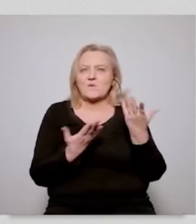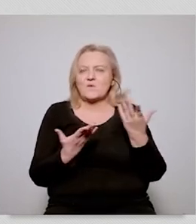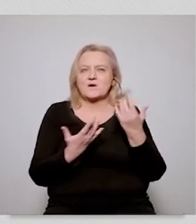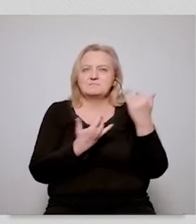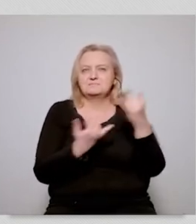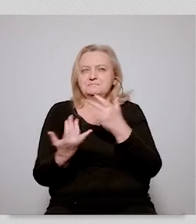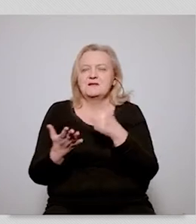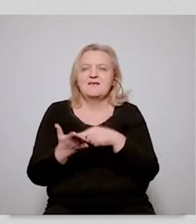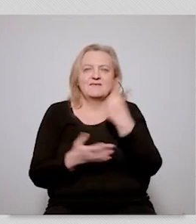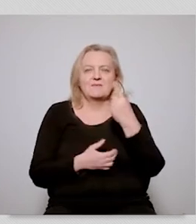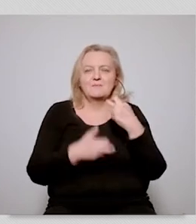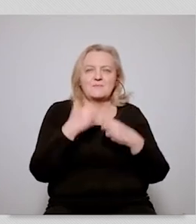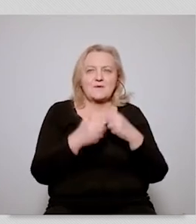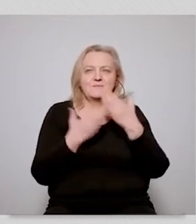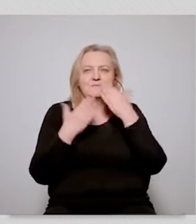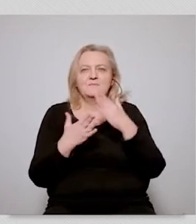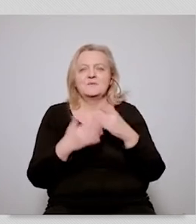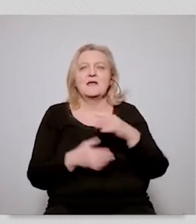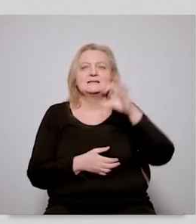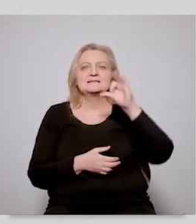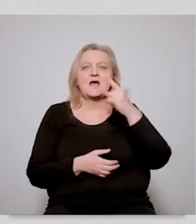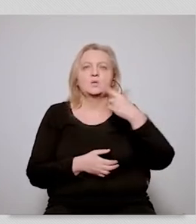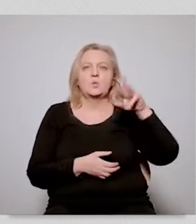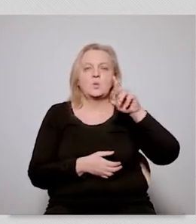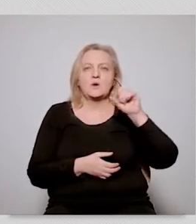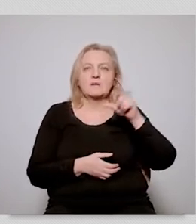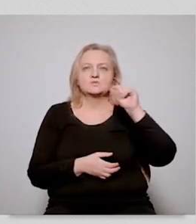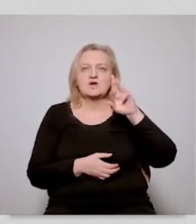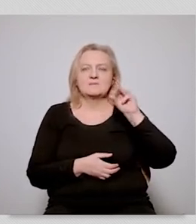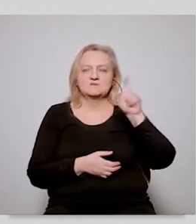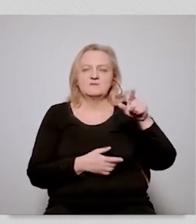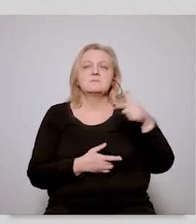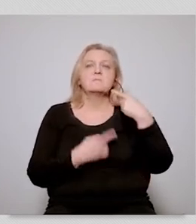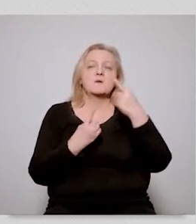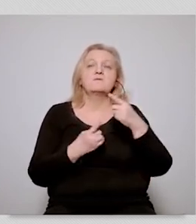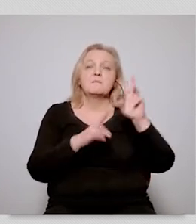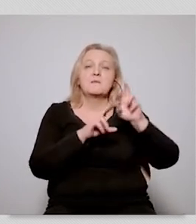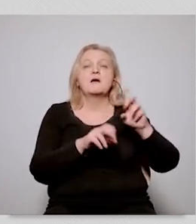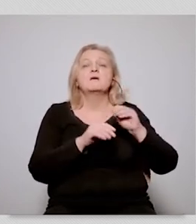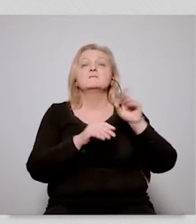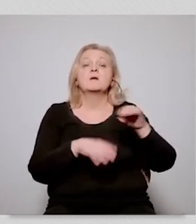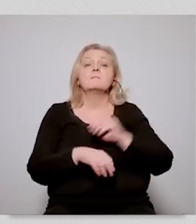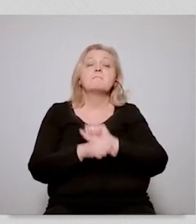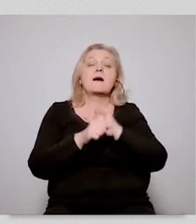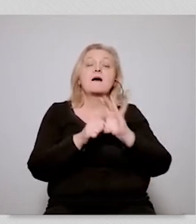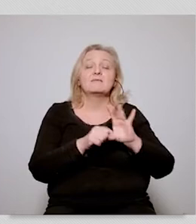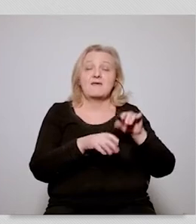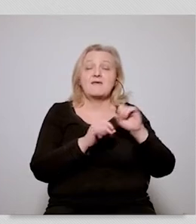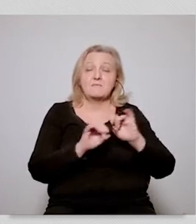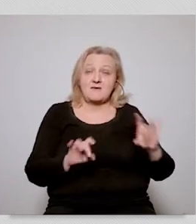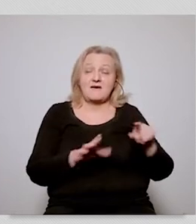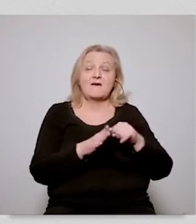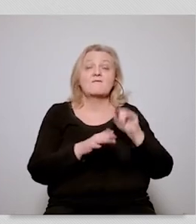social reactions that's some research which demonstrated um